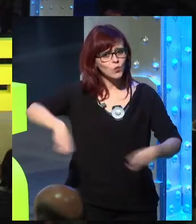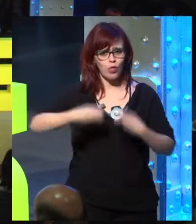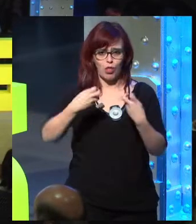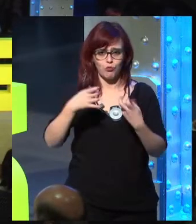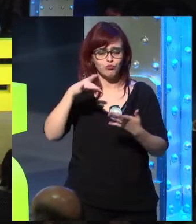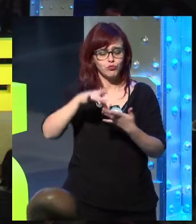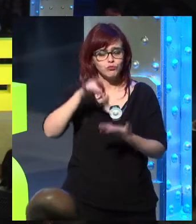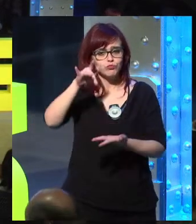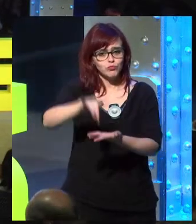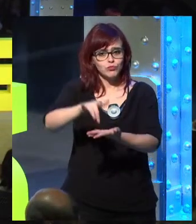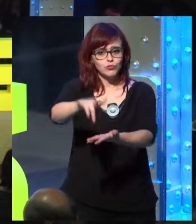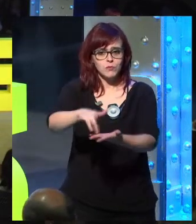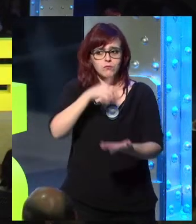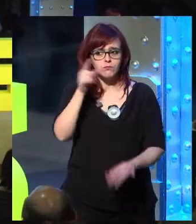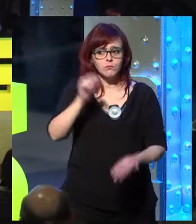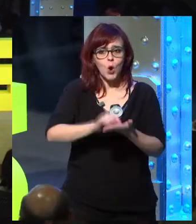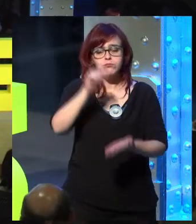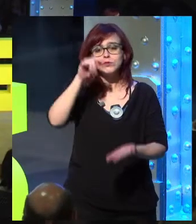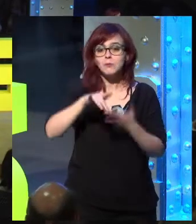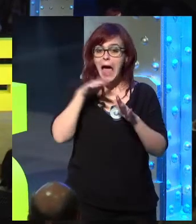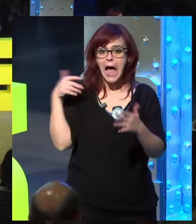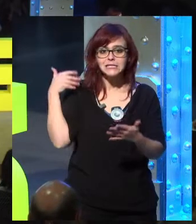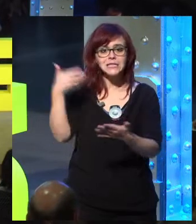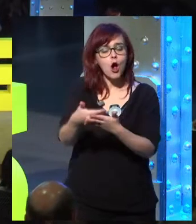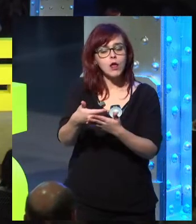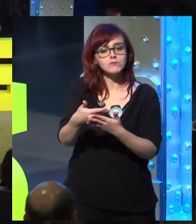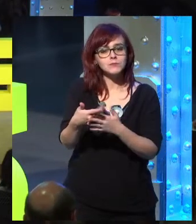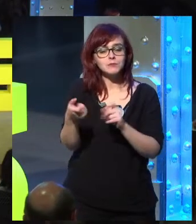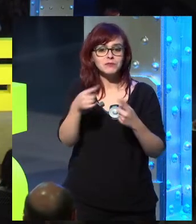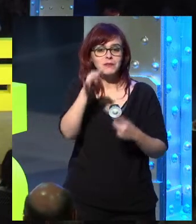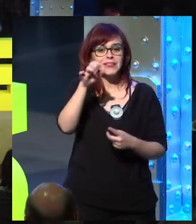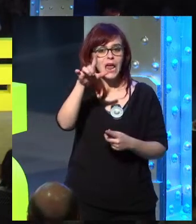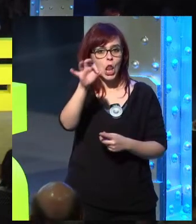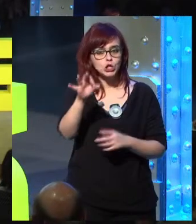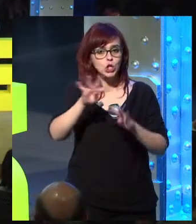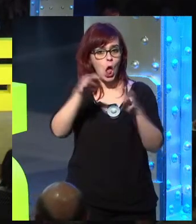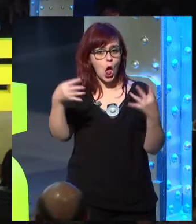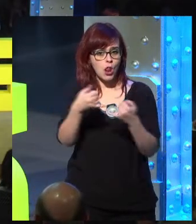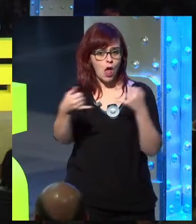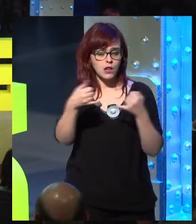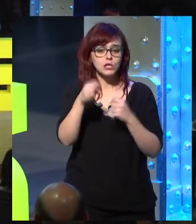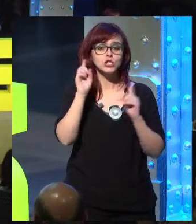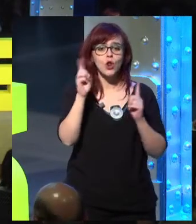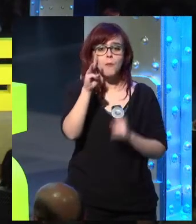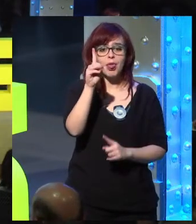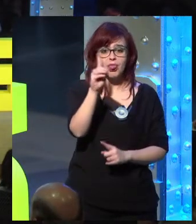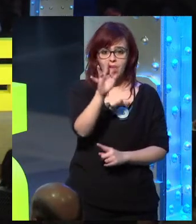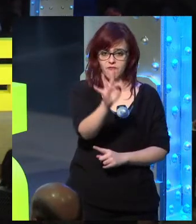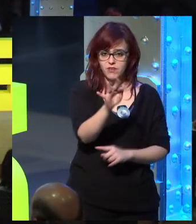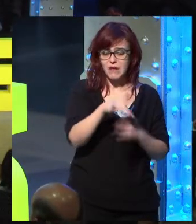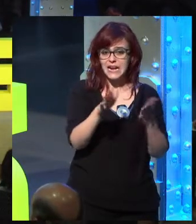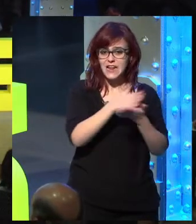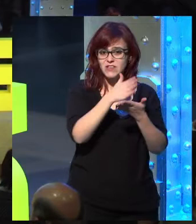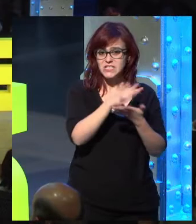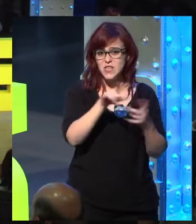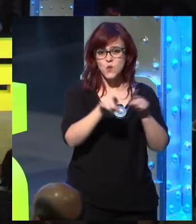be updated much more frequently, up to now, Telus, online Telus was the